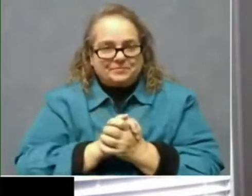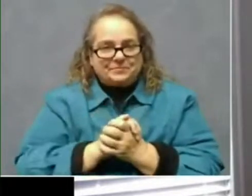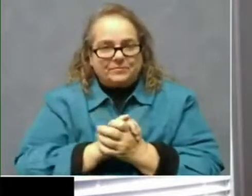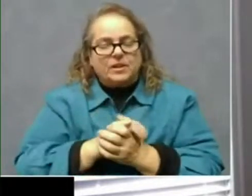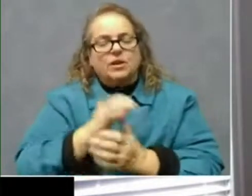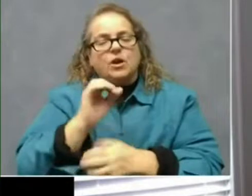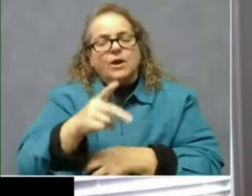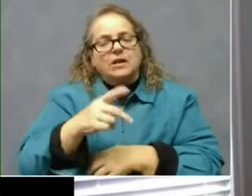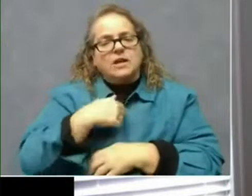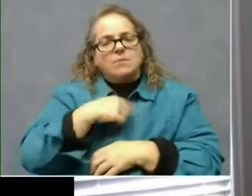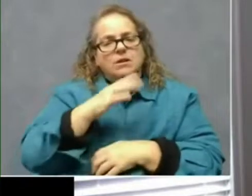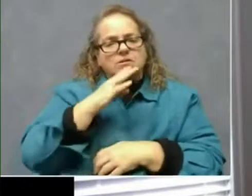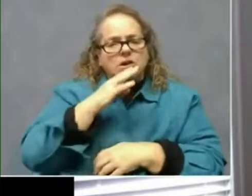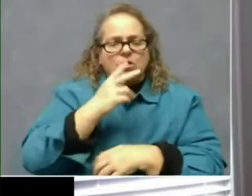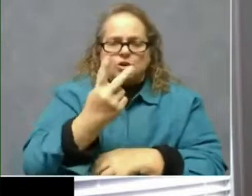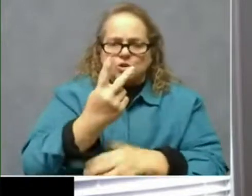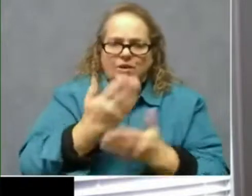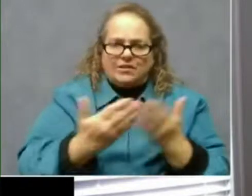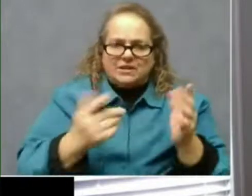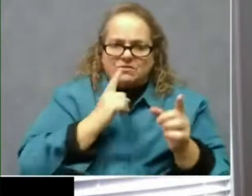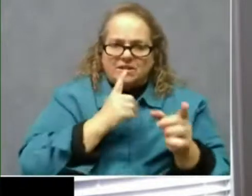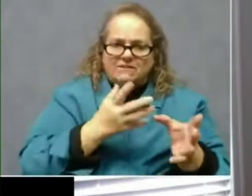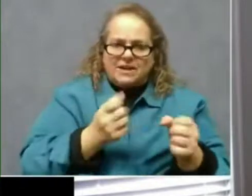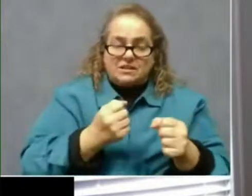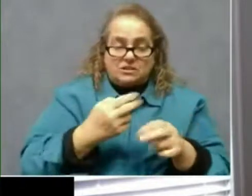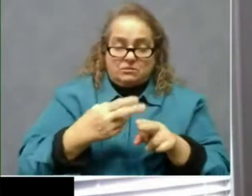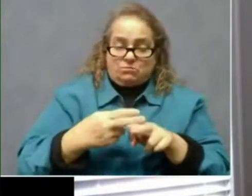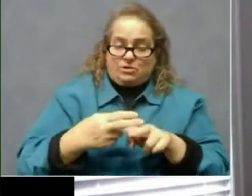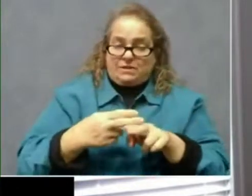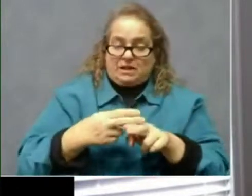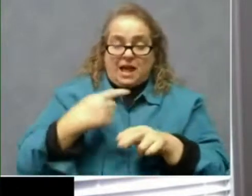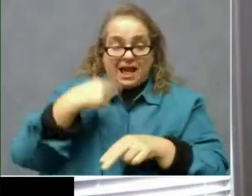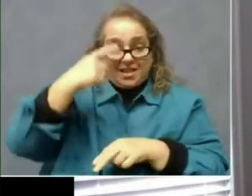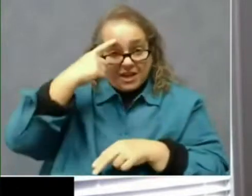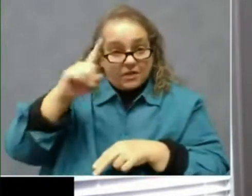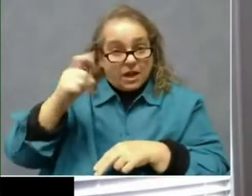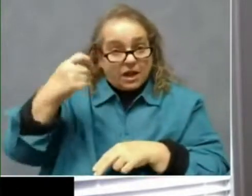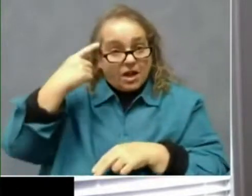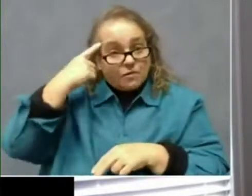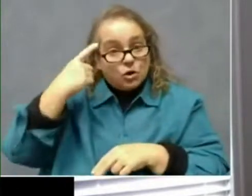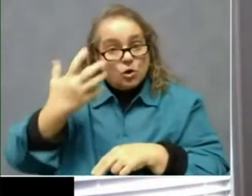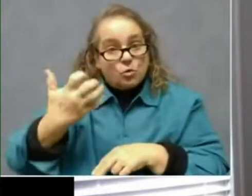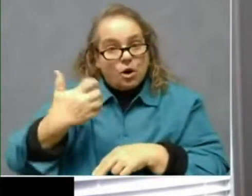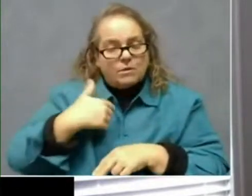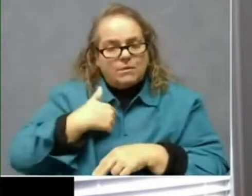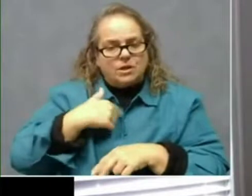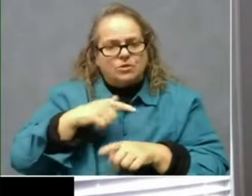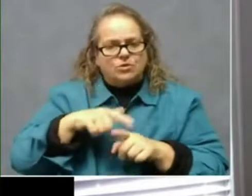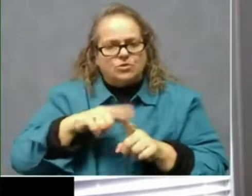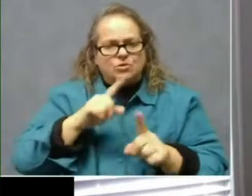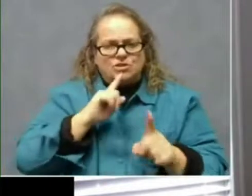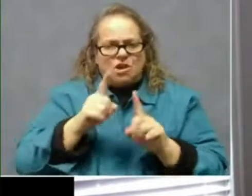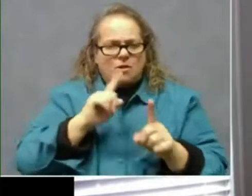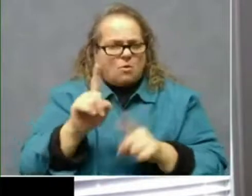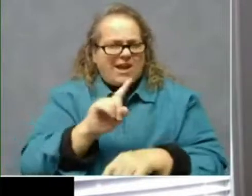on two things real quick. Just very briefly, I think the governor wanted me to touch on where we are. I think that the points he has